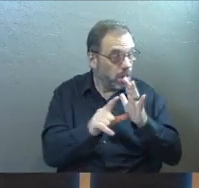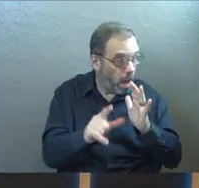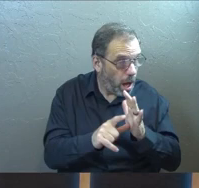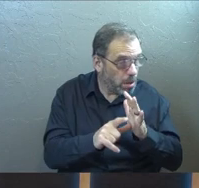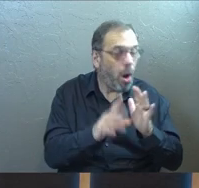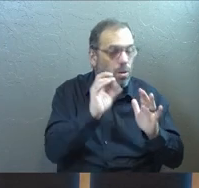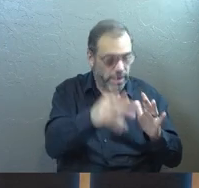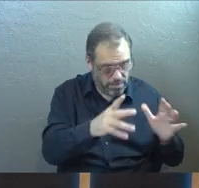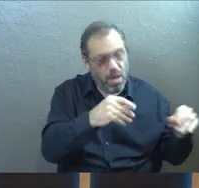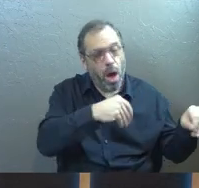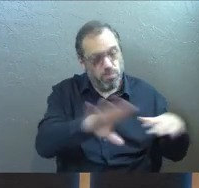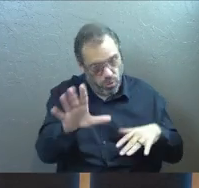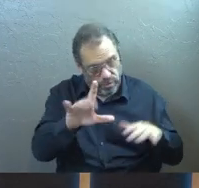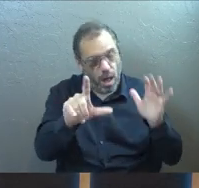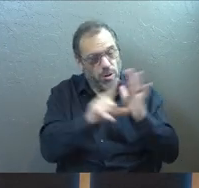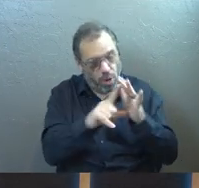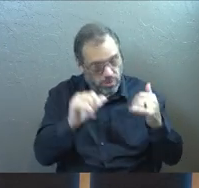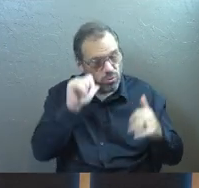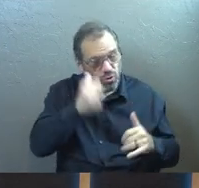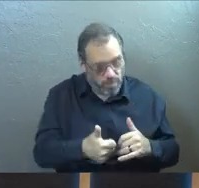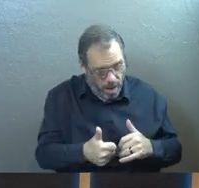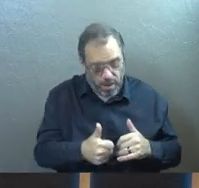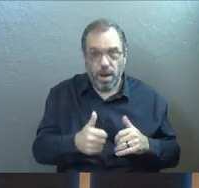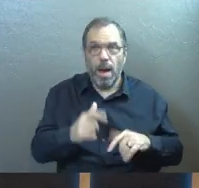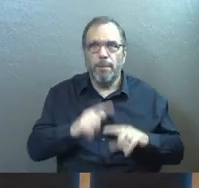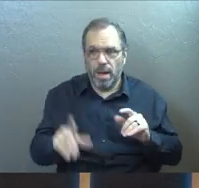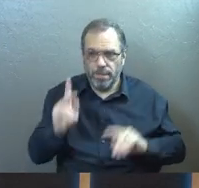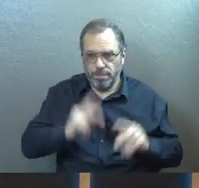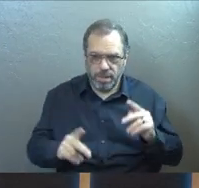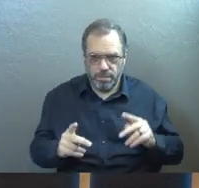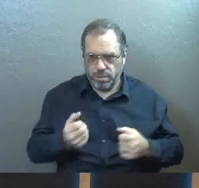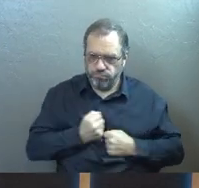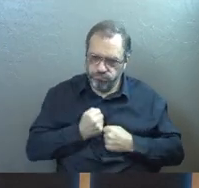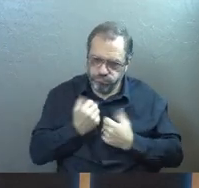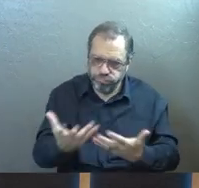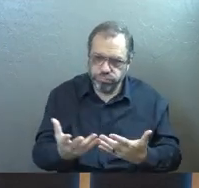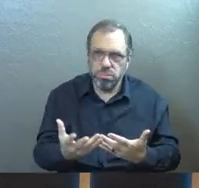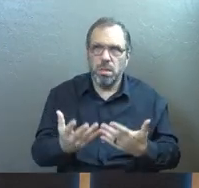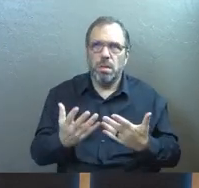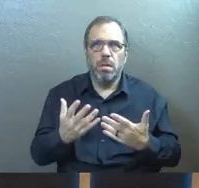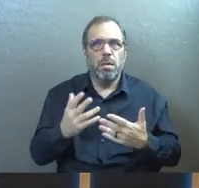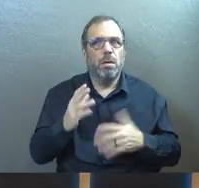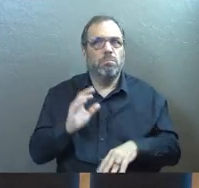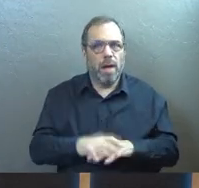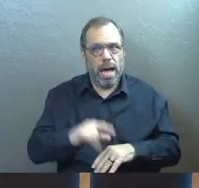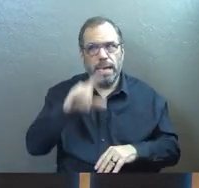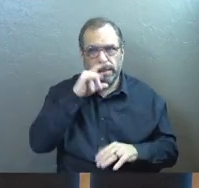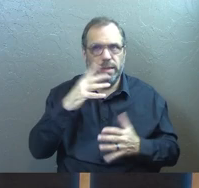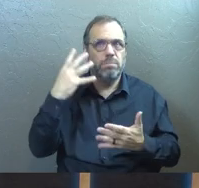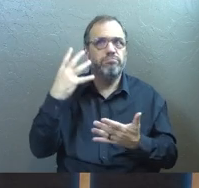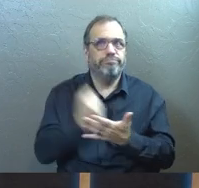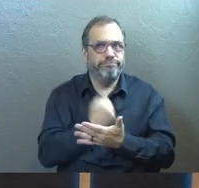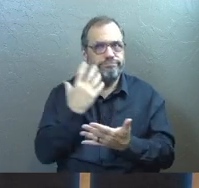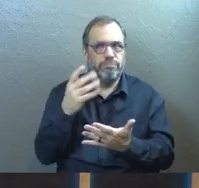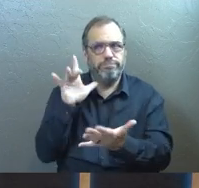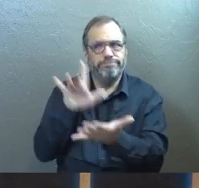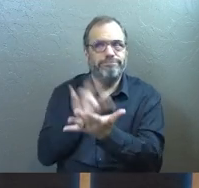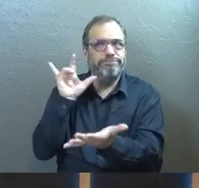home where people can express their very real feelings and be honest with each other. And man, they were taking advantage.